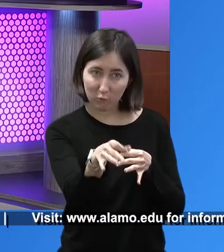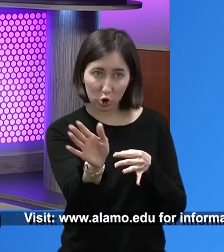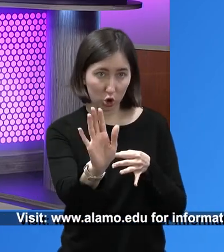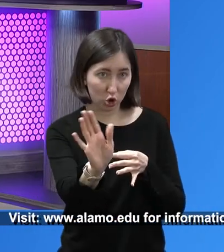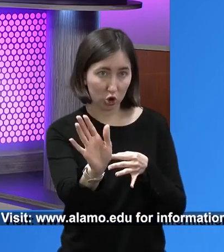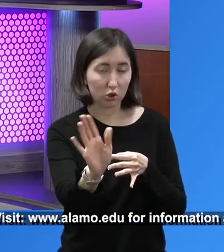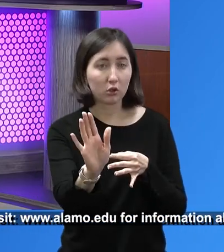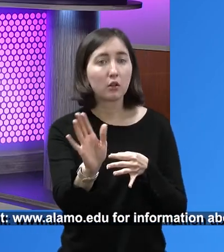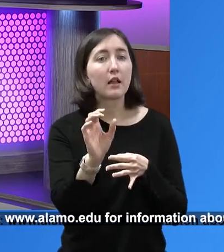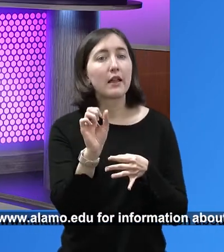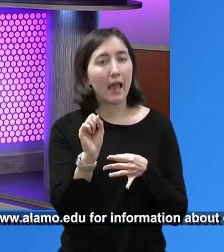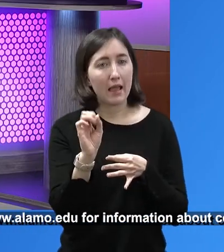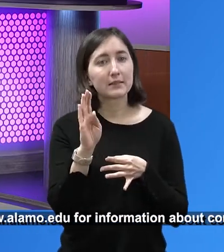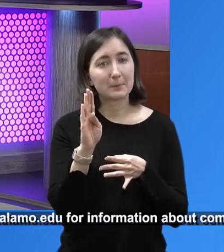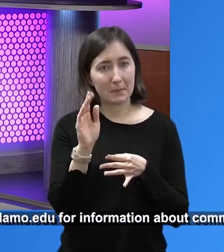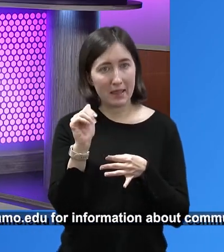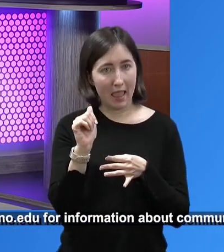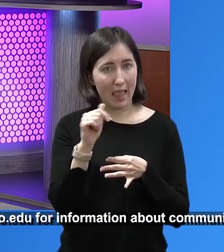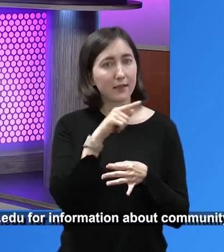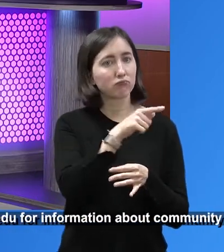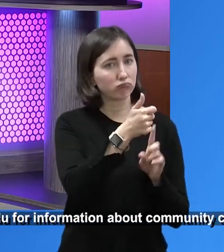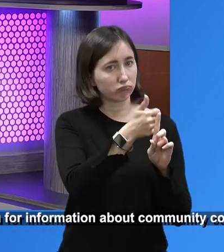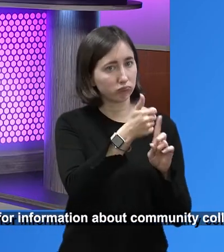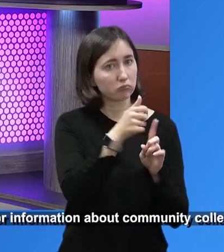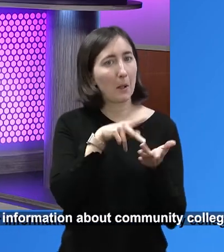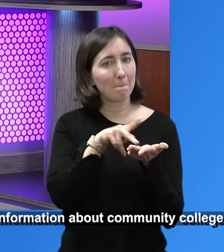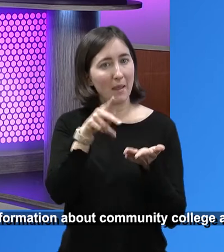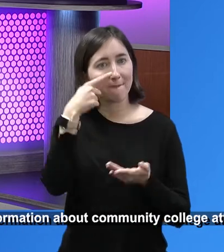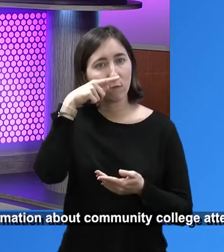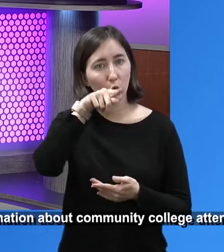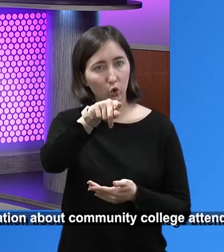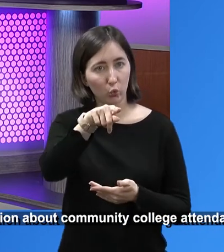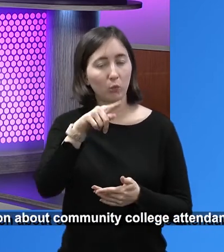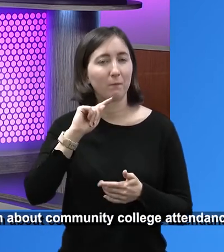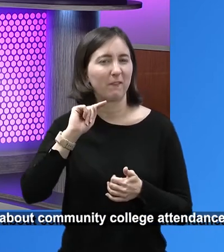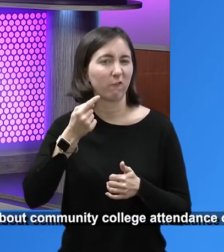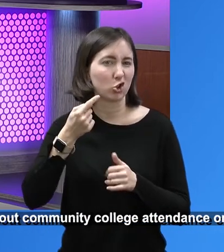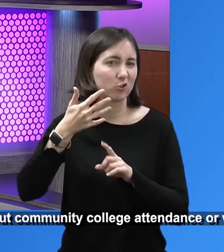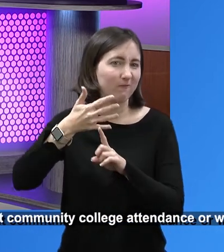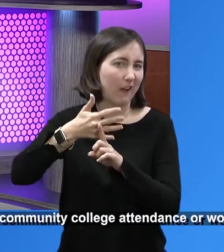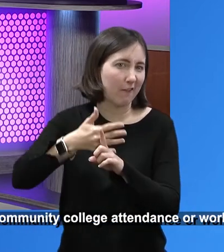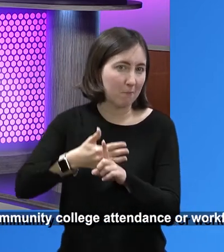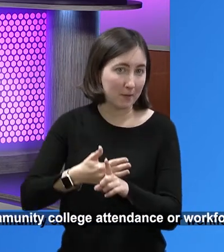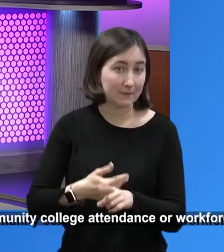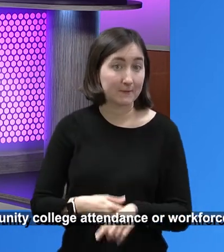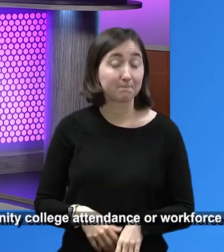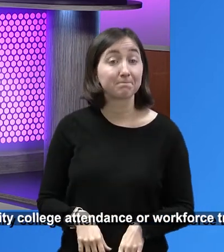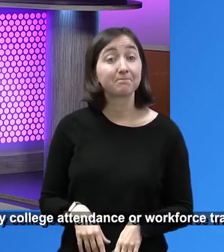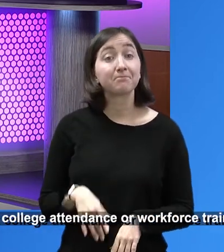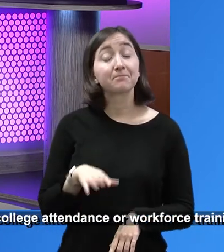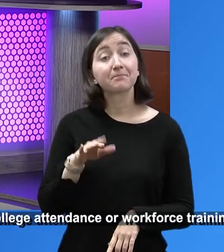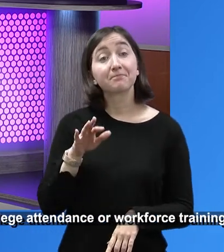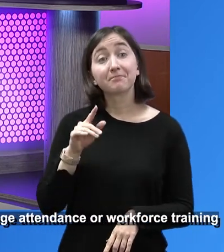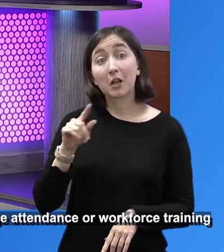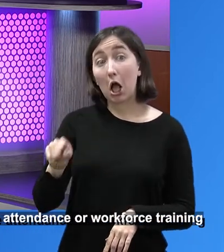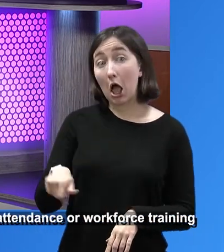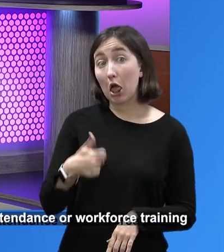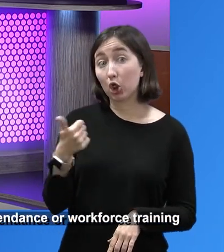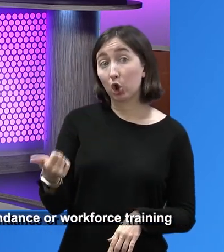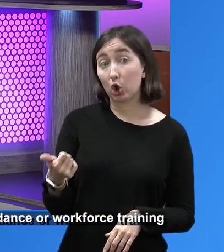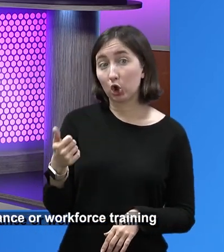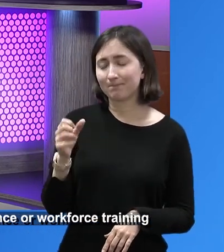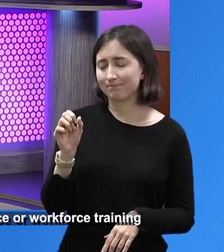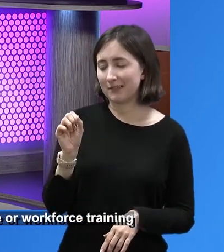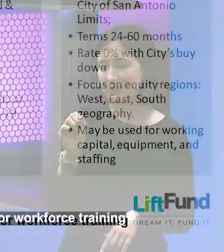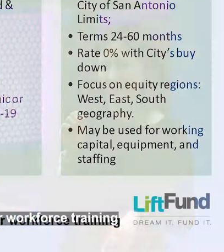deferment. The payments aren't going to be required to be paid at the end of the loan. It's SBA is making your payments for you. Great. So another SBA